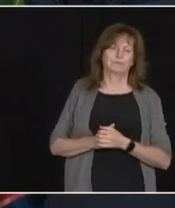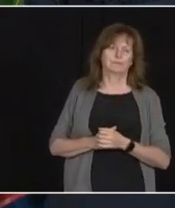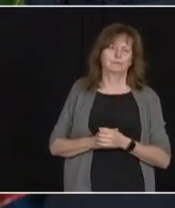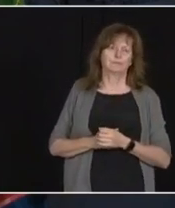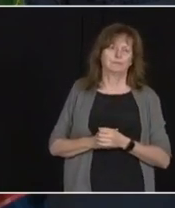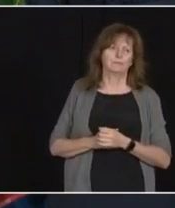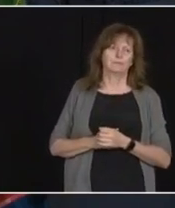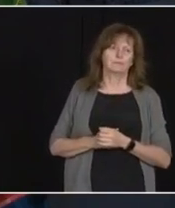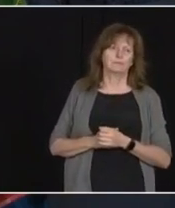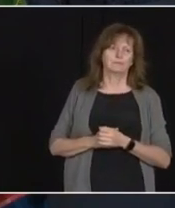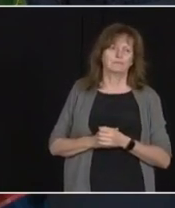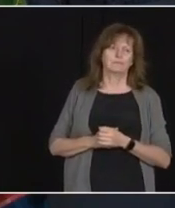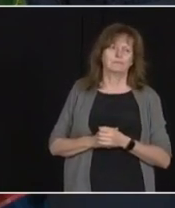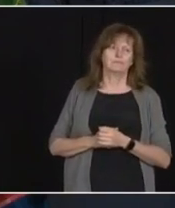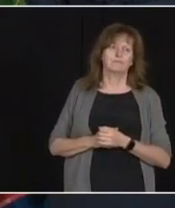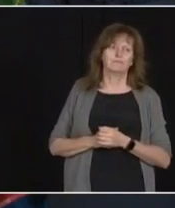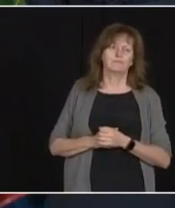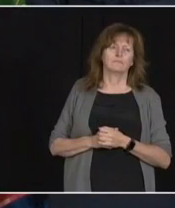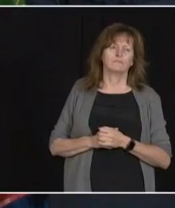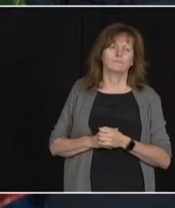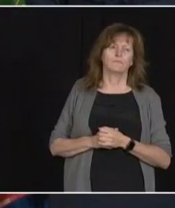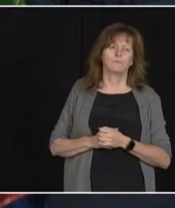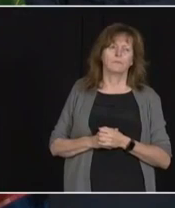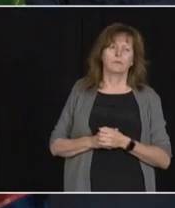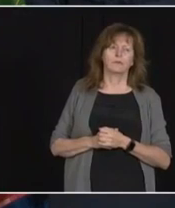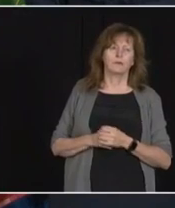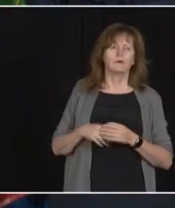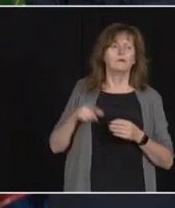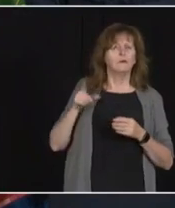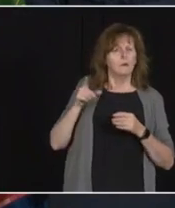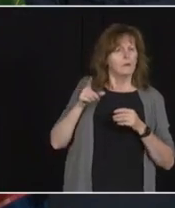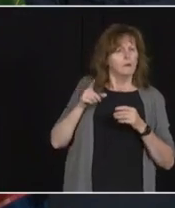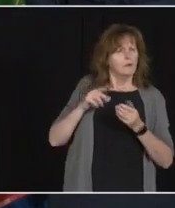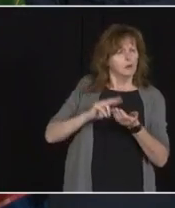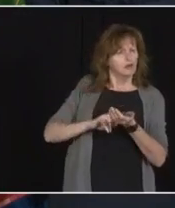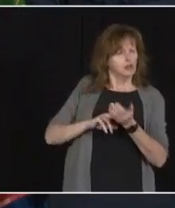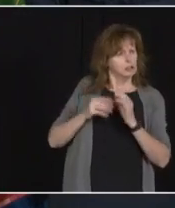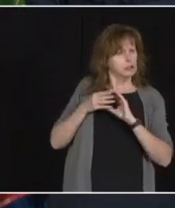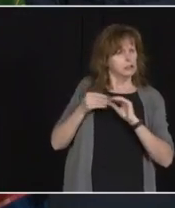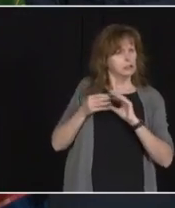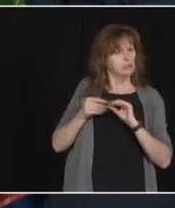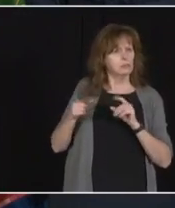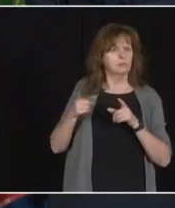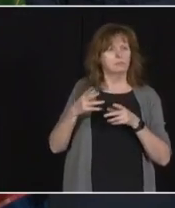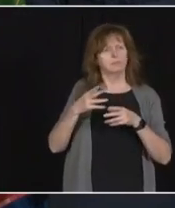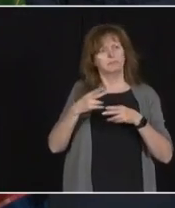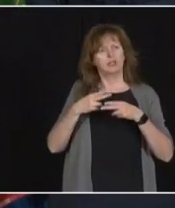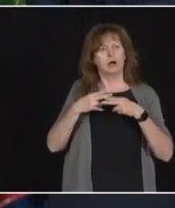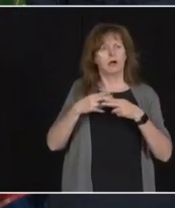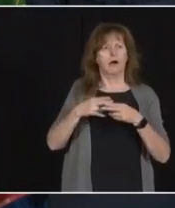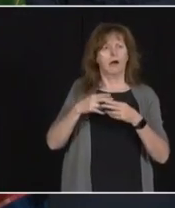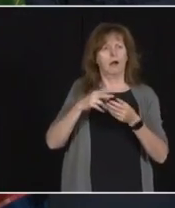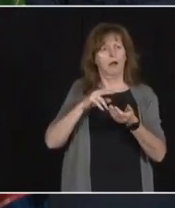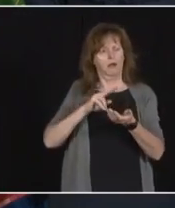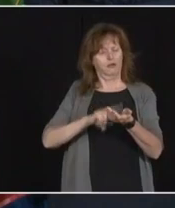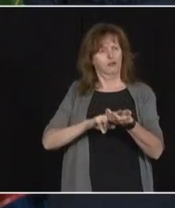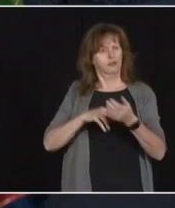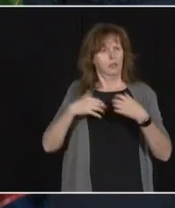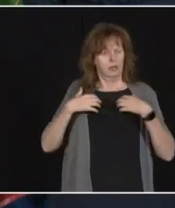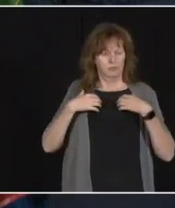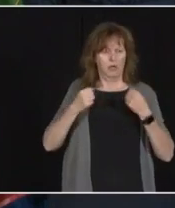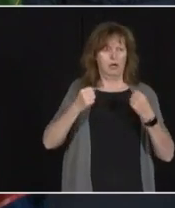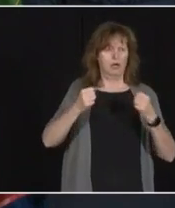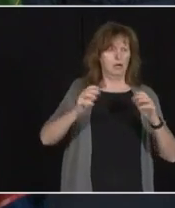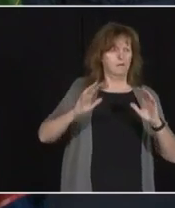province. You are calling nurses heroes in the health care system, especially during the course of this pandemic. But nurses are